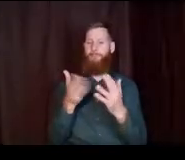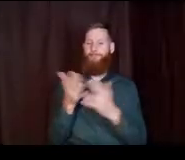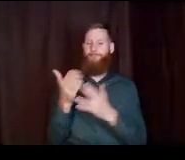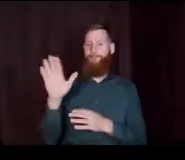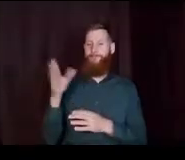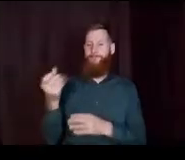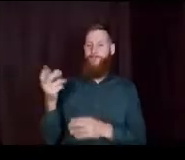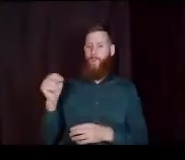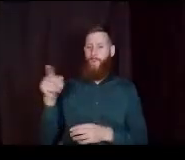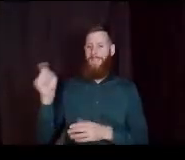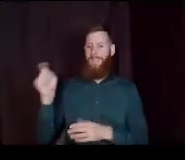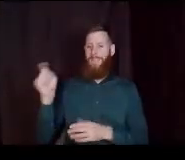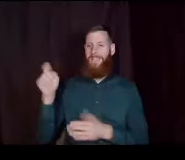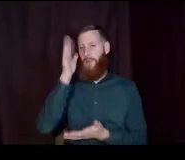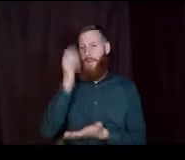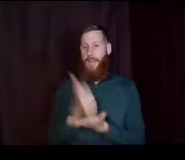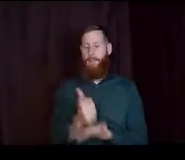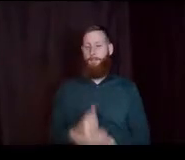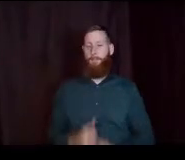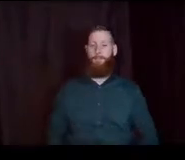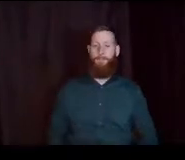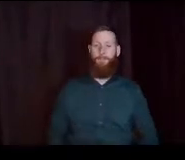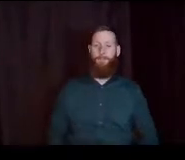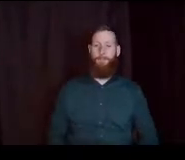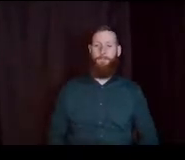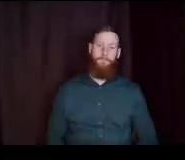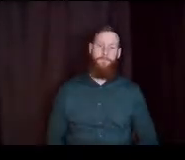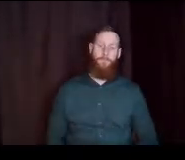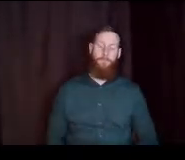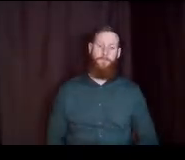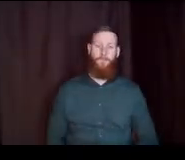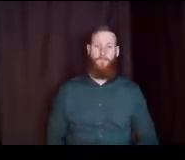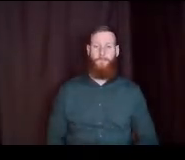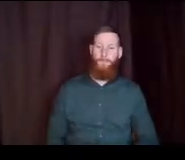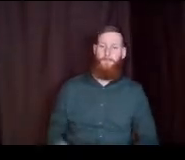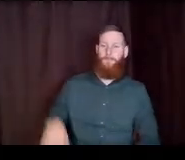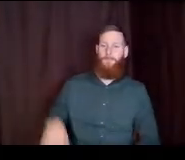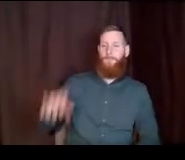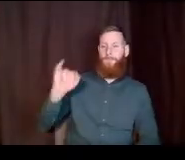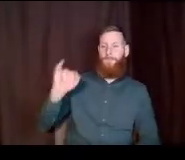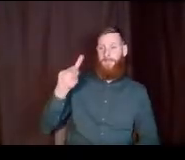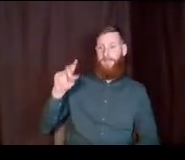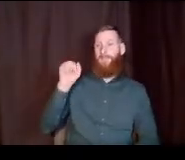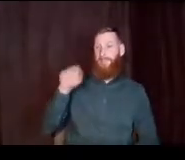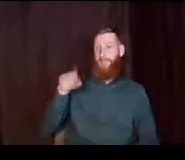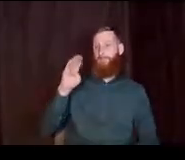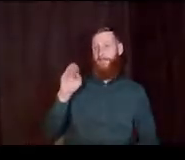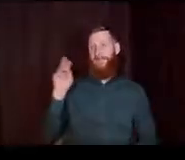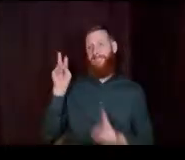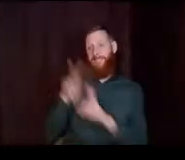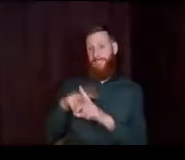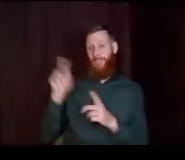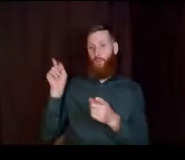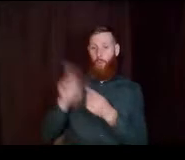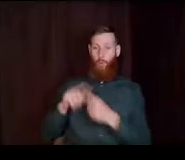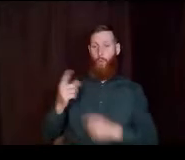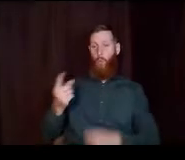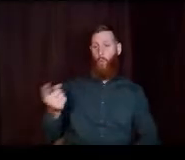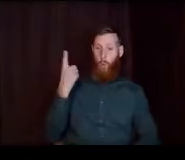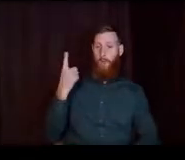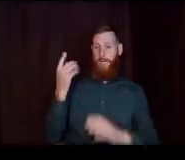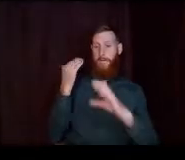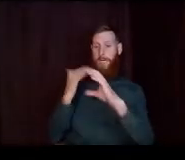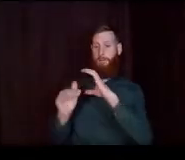the parent to help. I would create so. the FSA ID can only be assigned. to one email address.